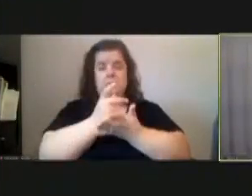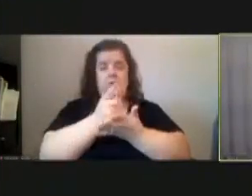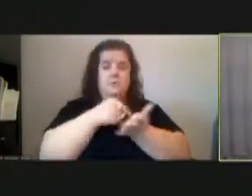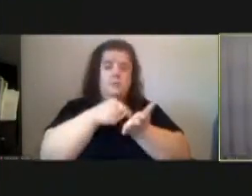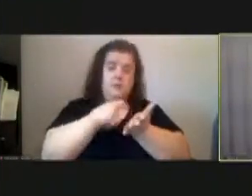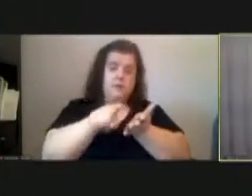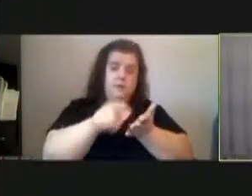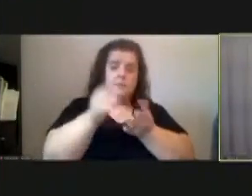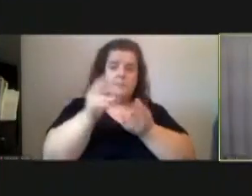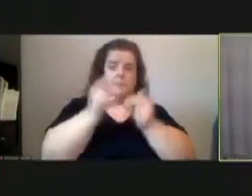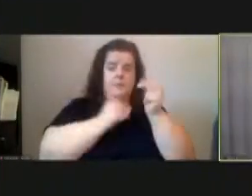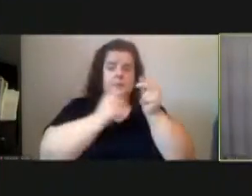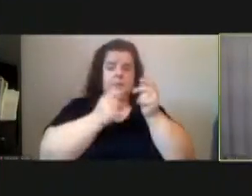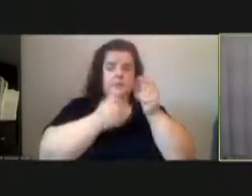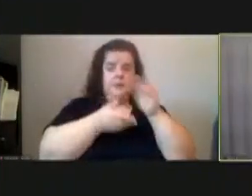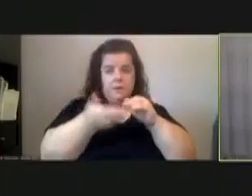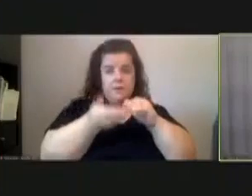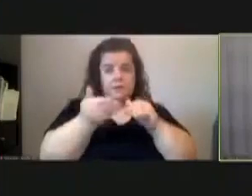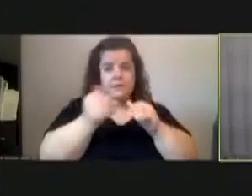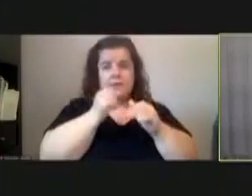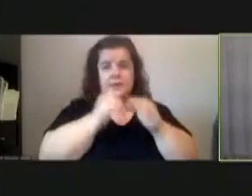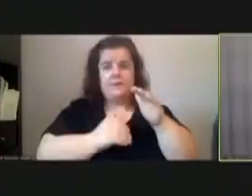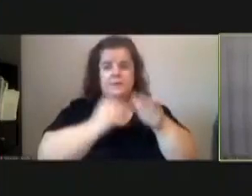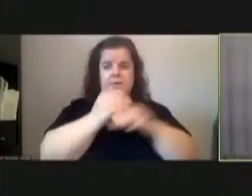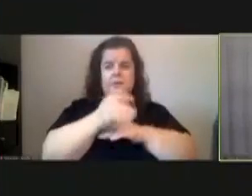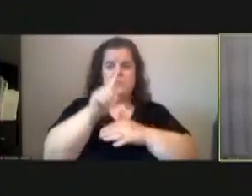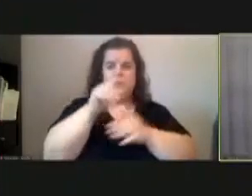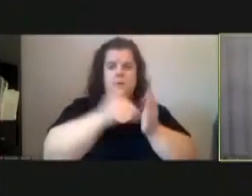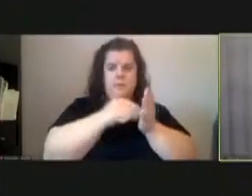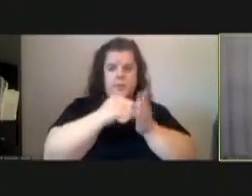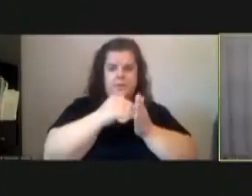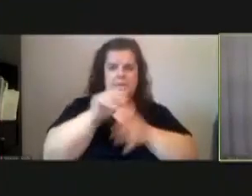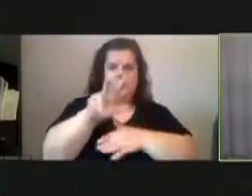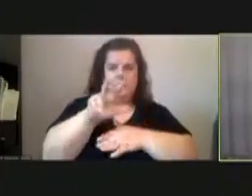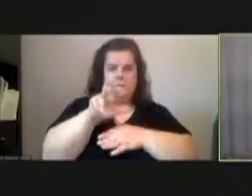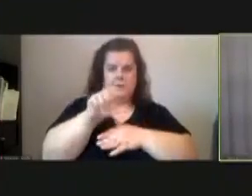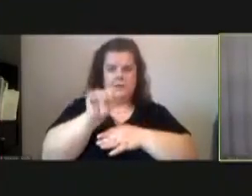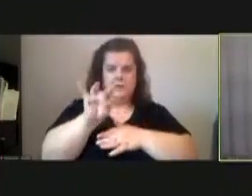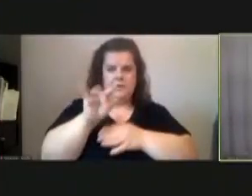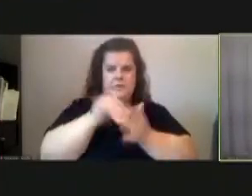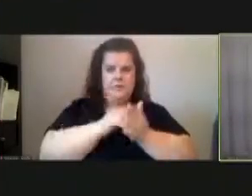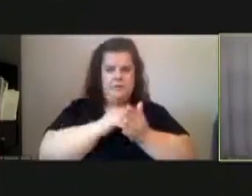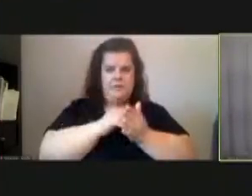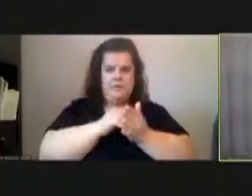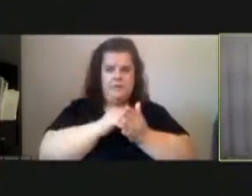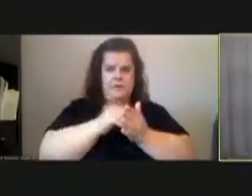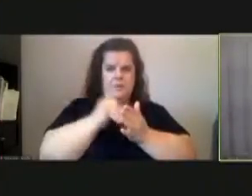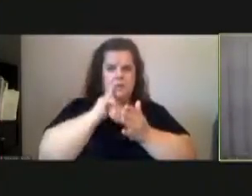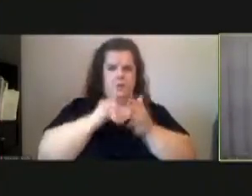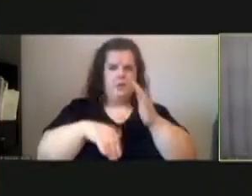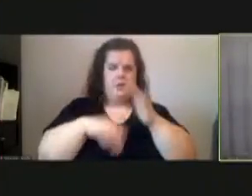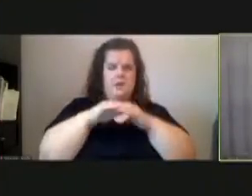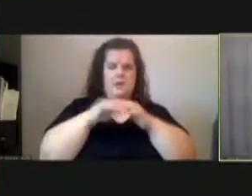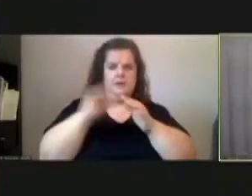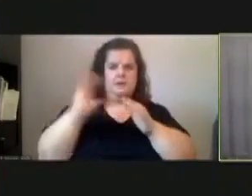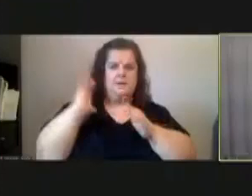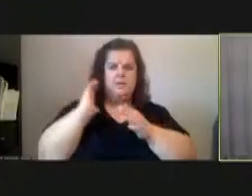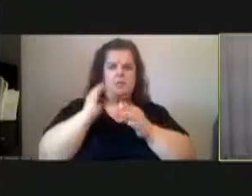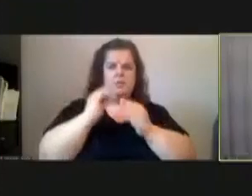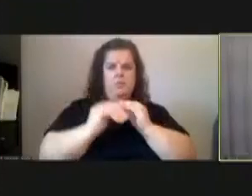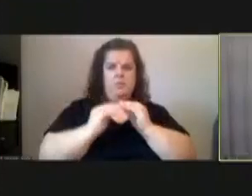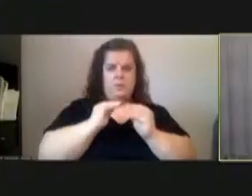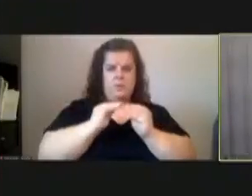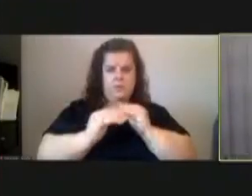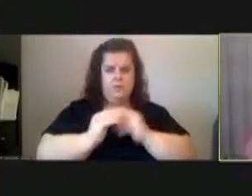building operations that amount not to exceed 1 million 318 000 for and capital repairs and